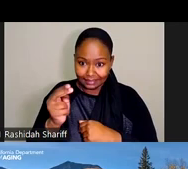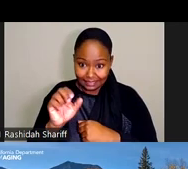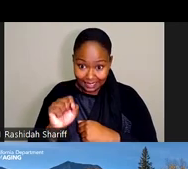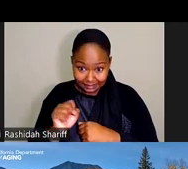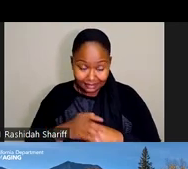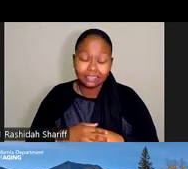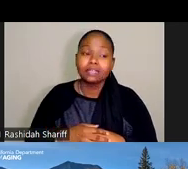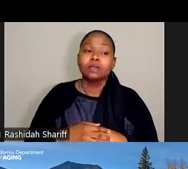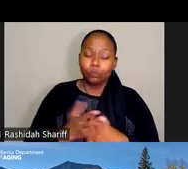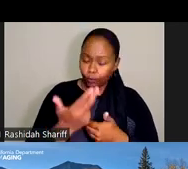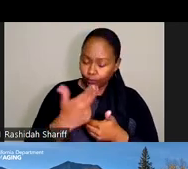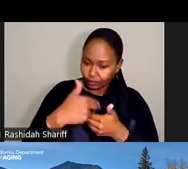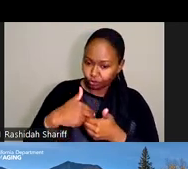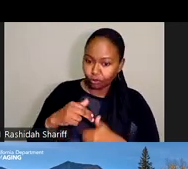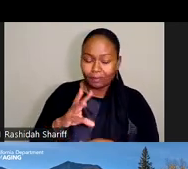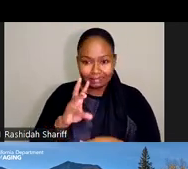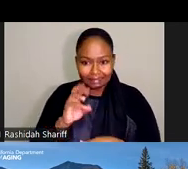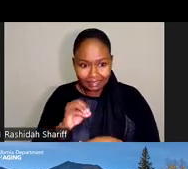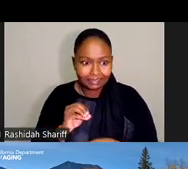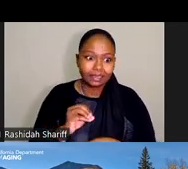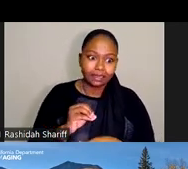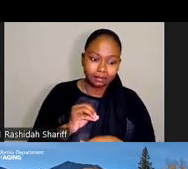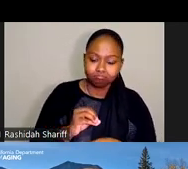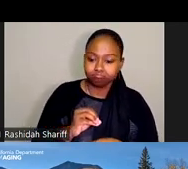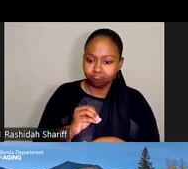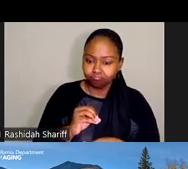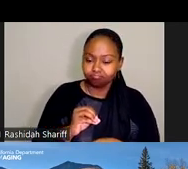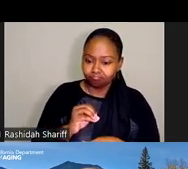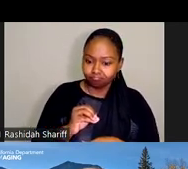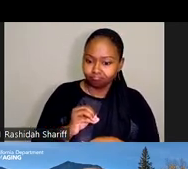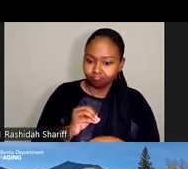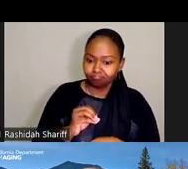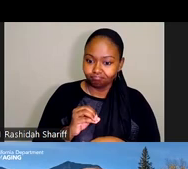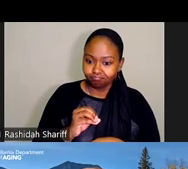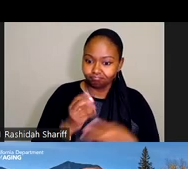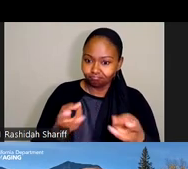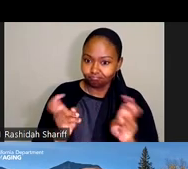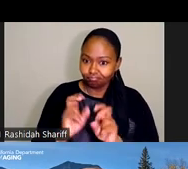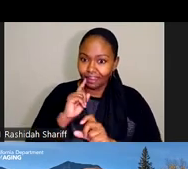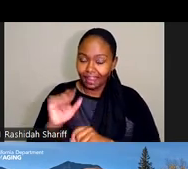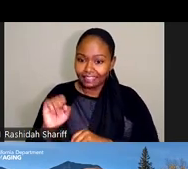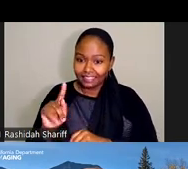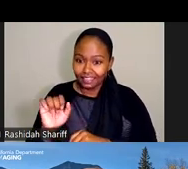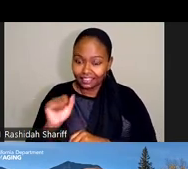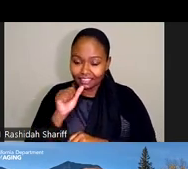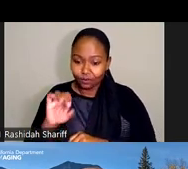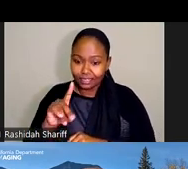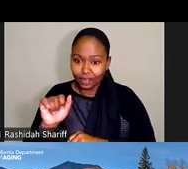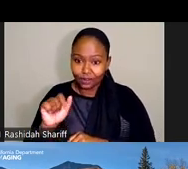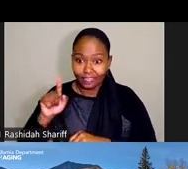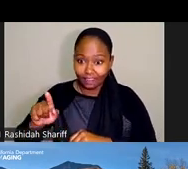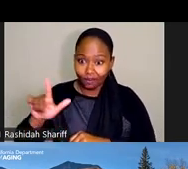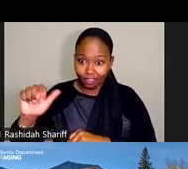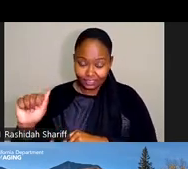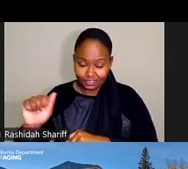experts and thought leaders, and the day will be led off by Secretary Galli in Los Angeles. And we